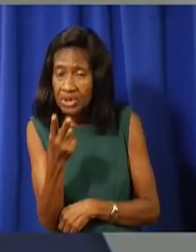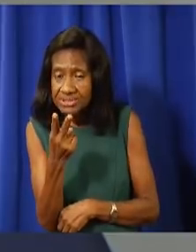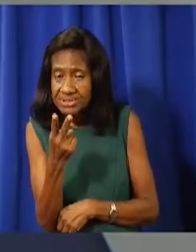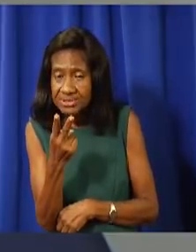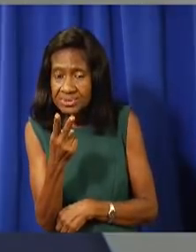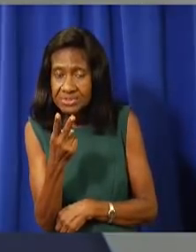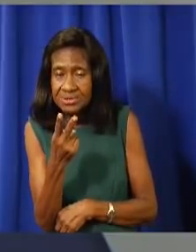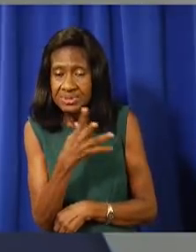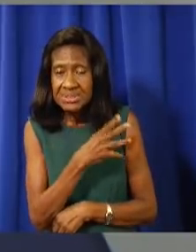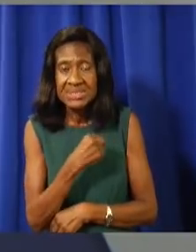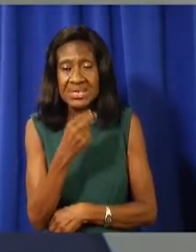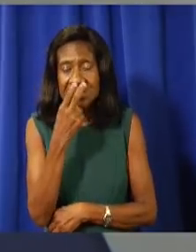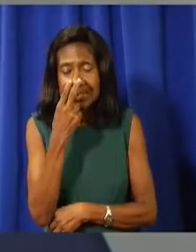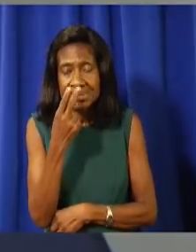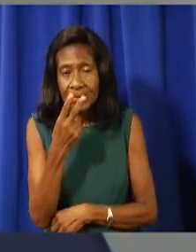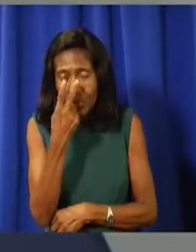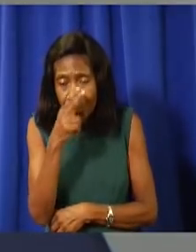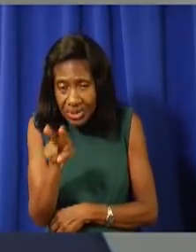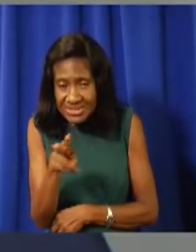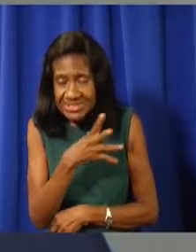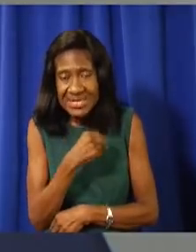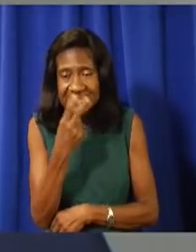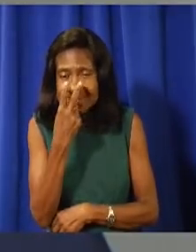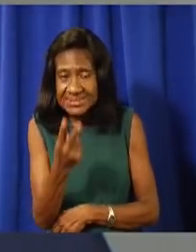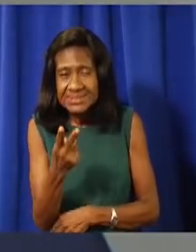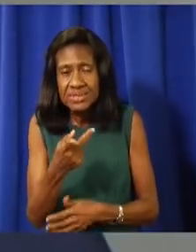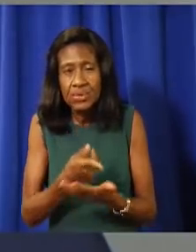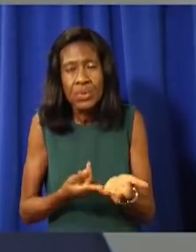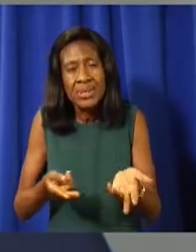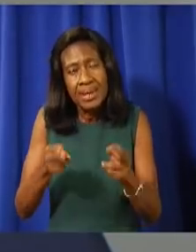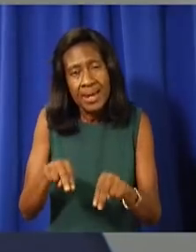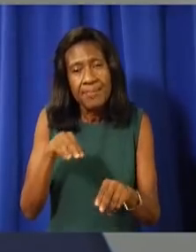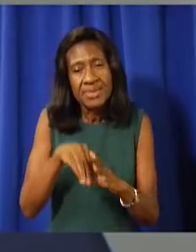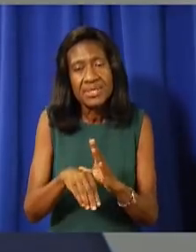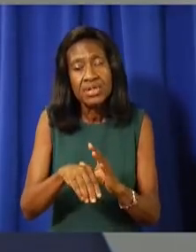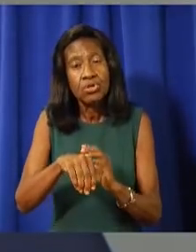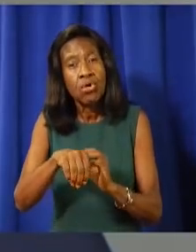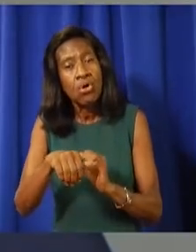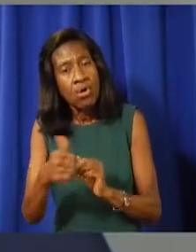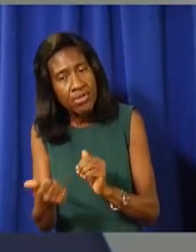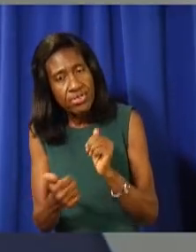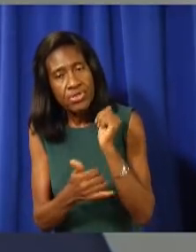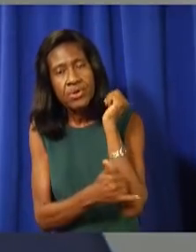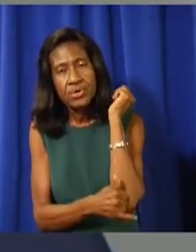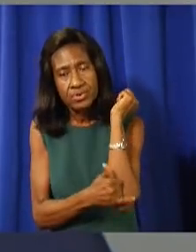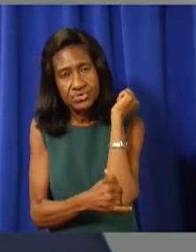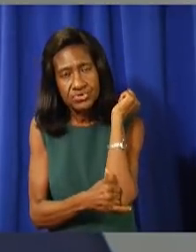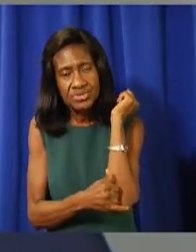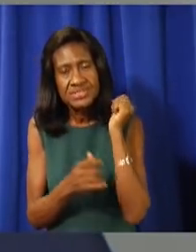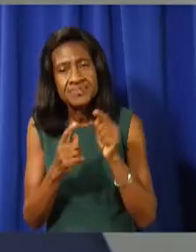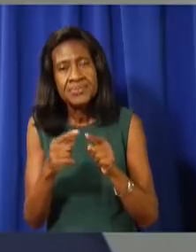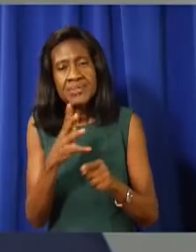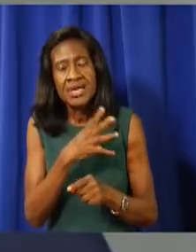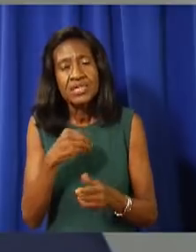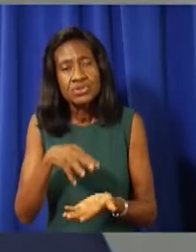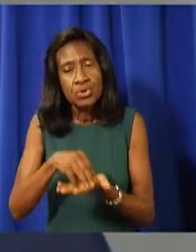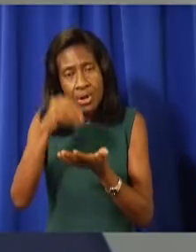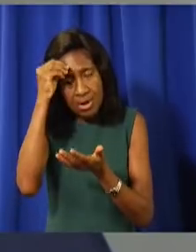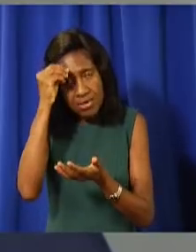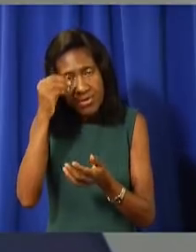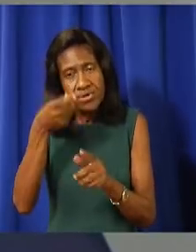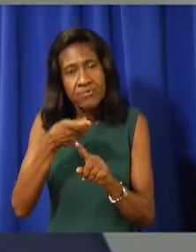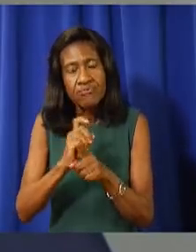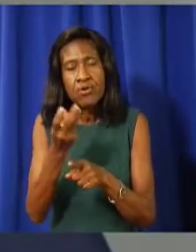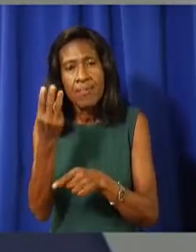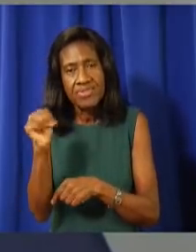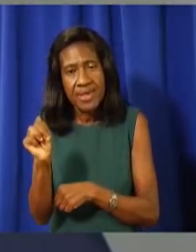countries that are farther along this path and seeing what we can learn from their examples. I have